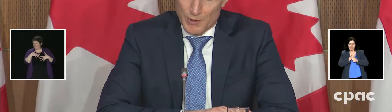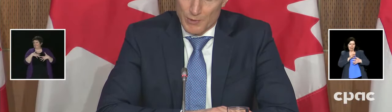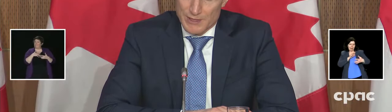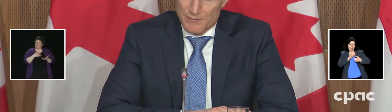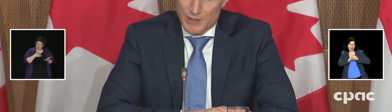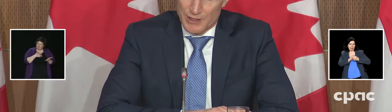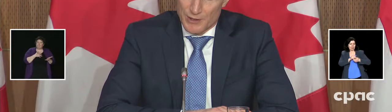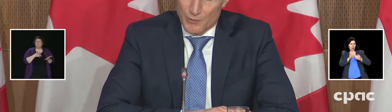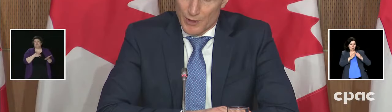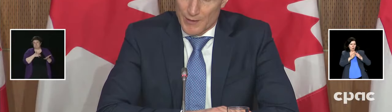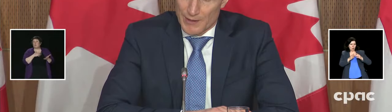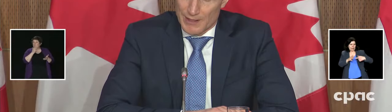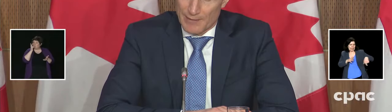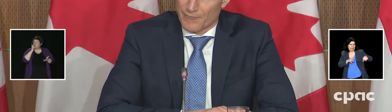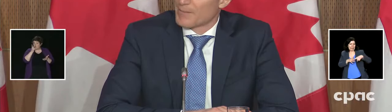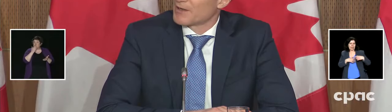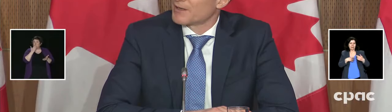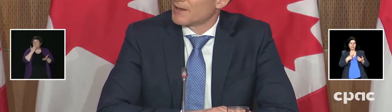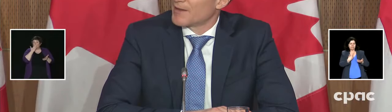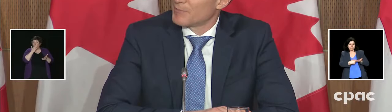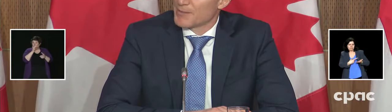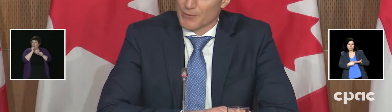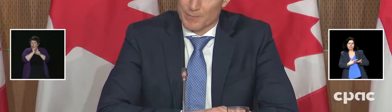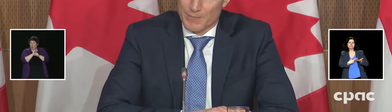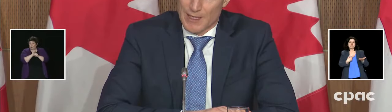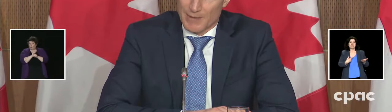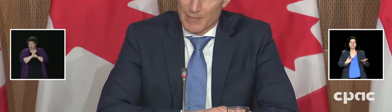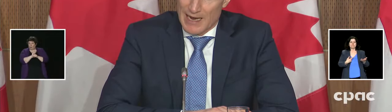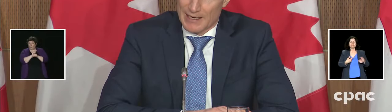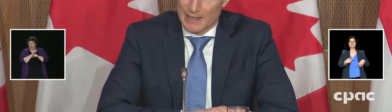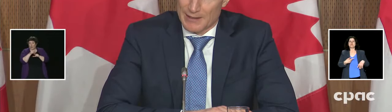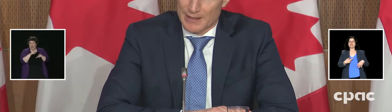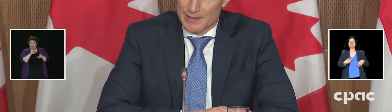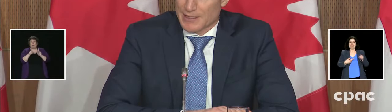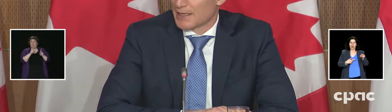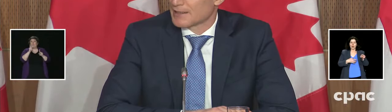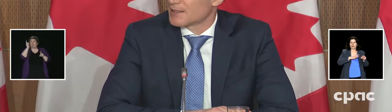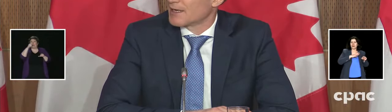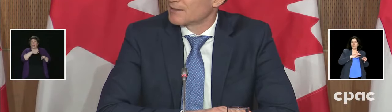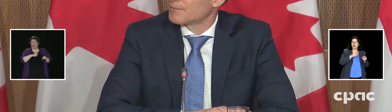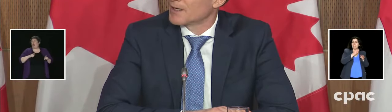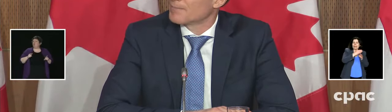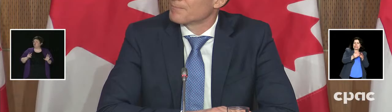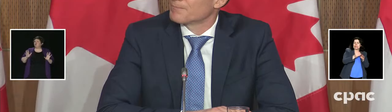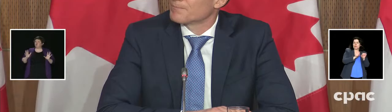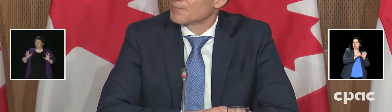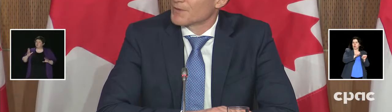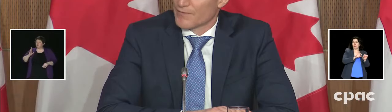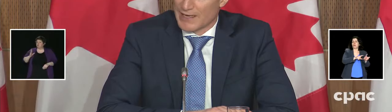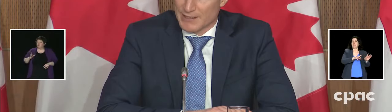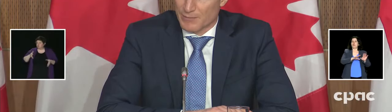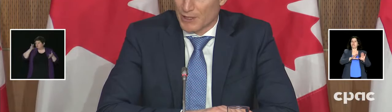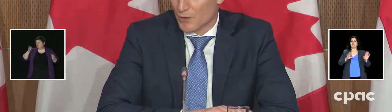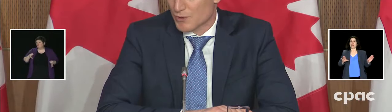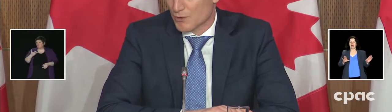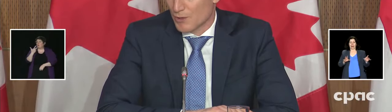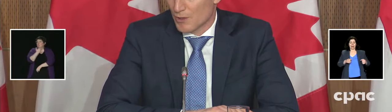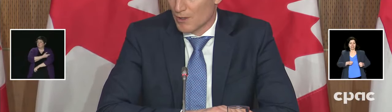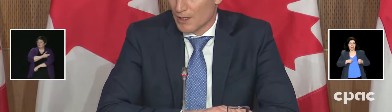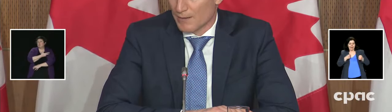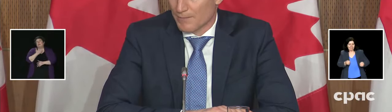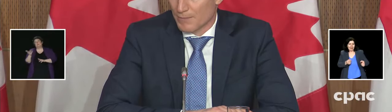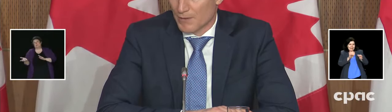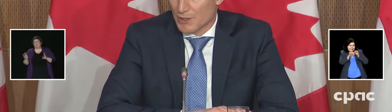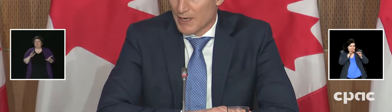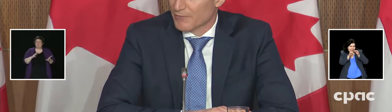We see really good work that can come from it and then people coming back and deciding to take the vaccine. But it goes through